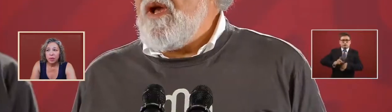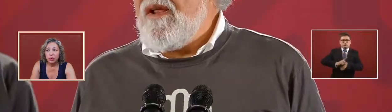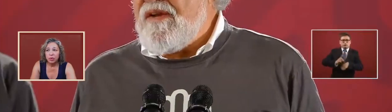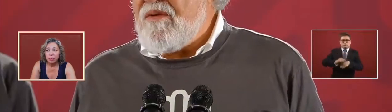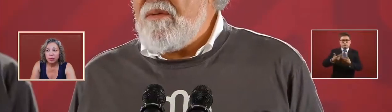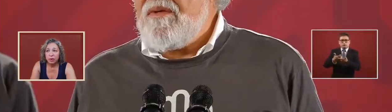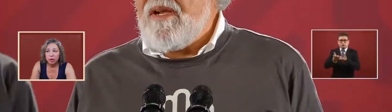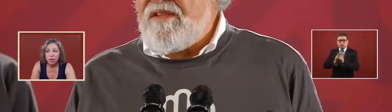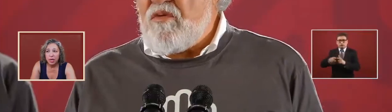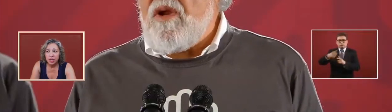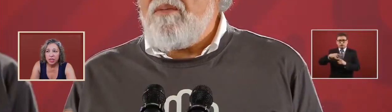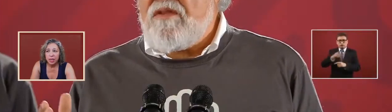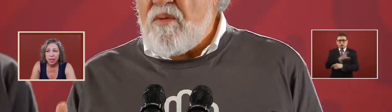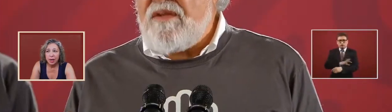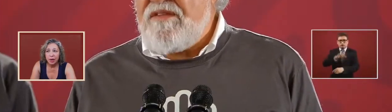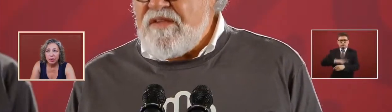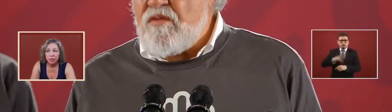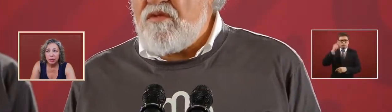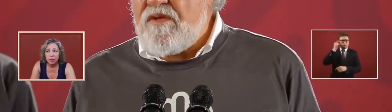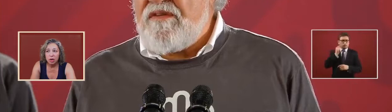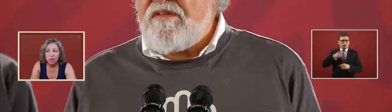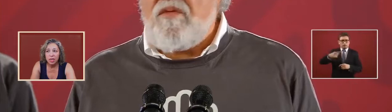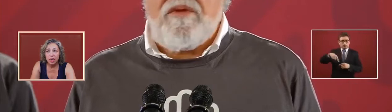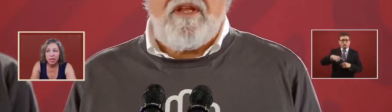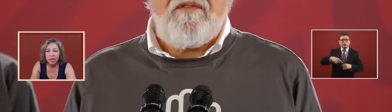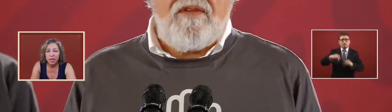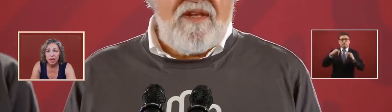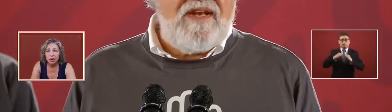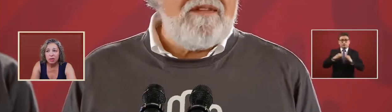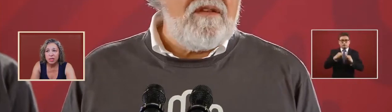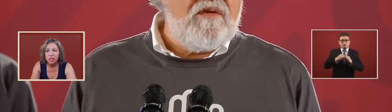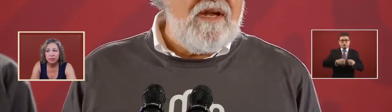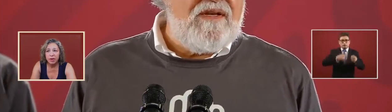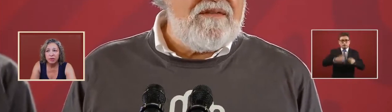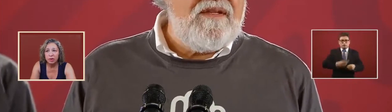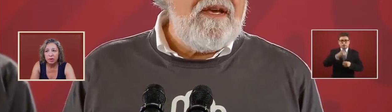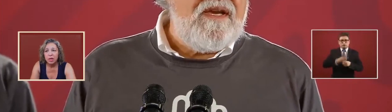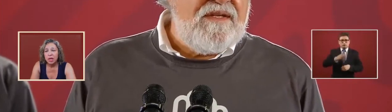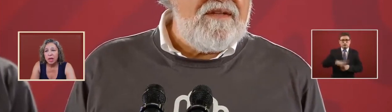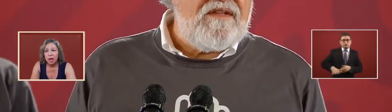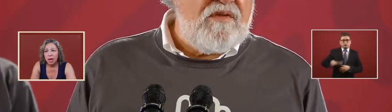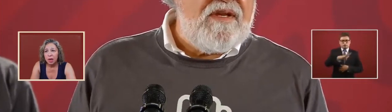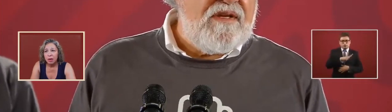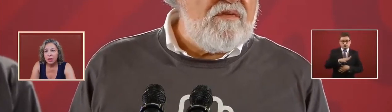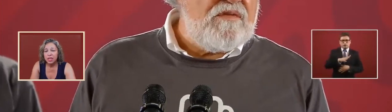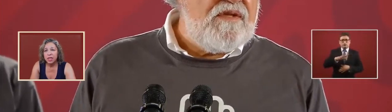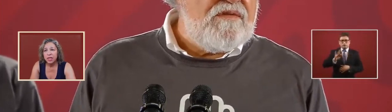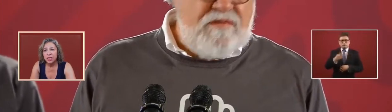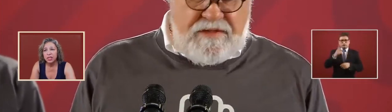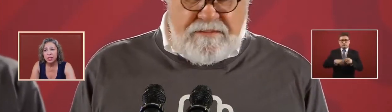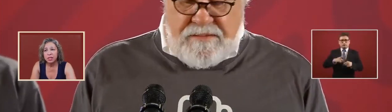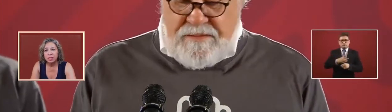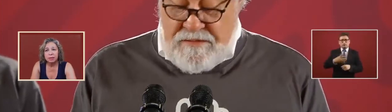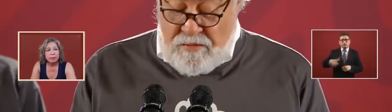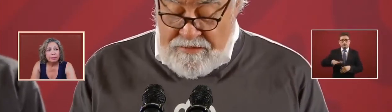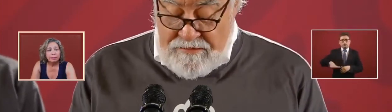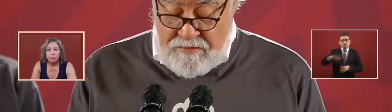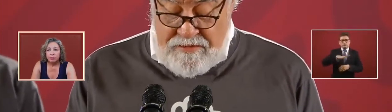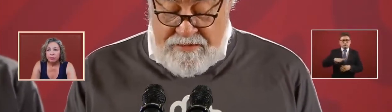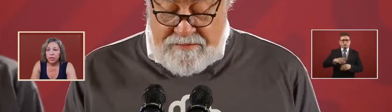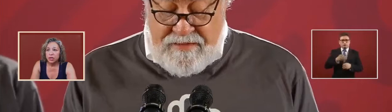from the group of coordination guerrero that was articulating all these federal uh articulations